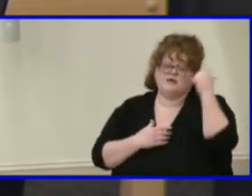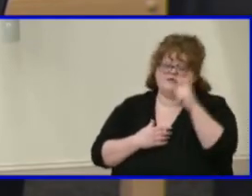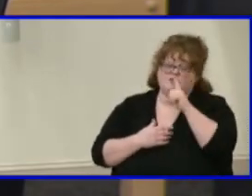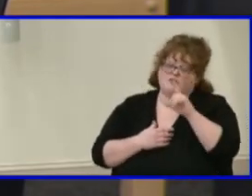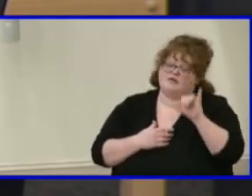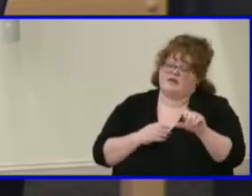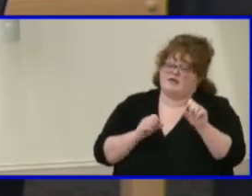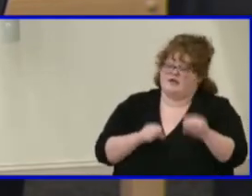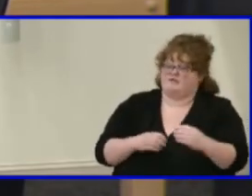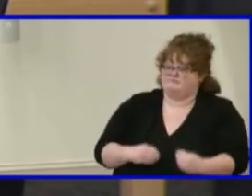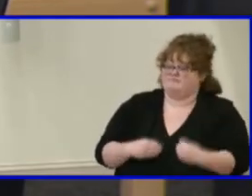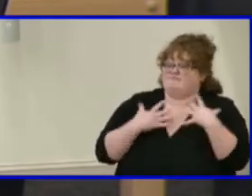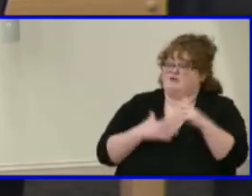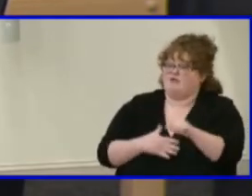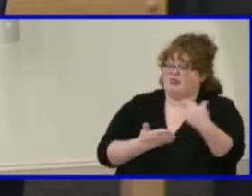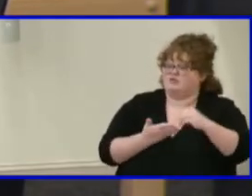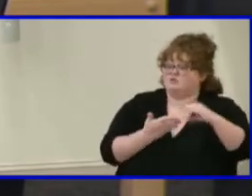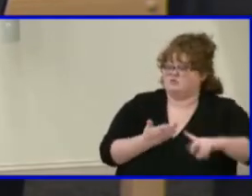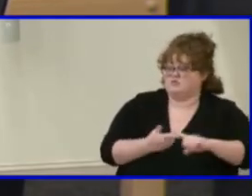I think that's a great idea.